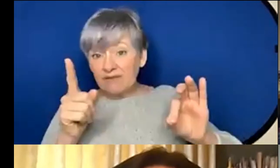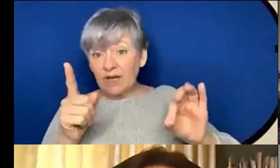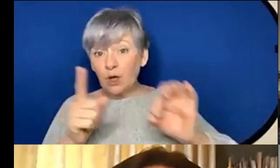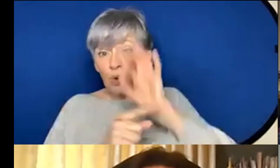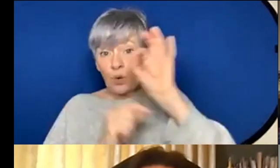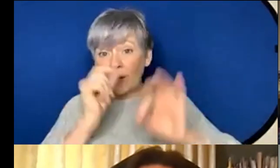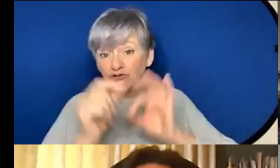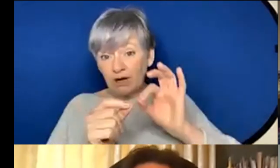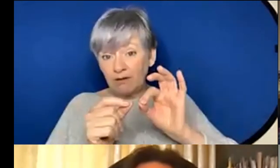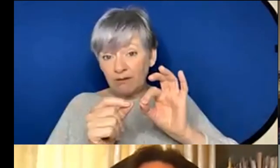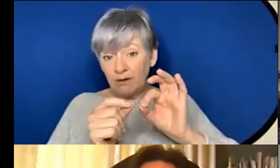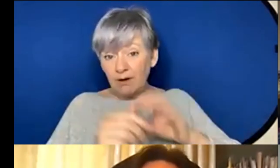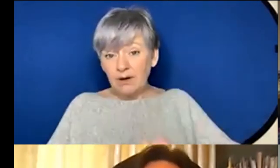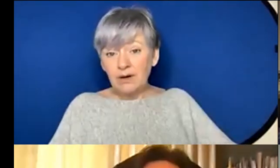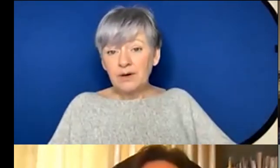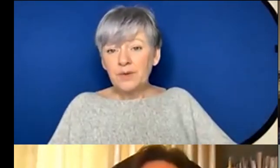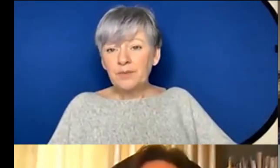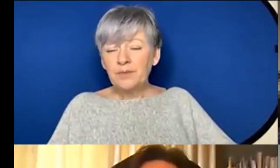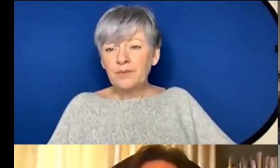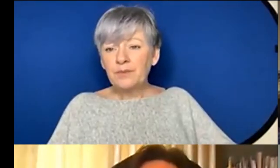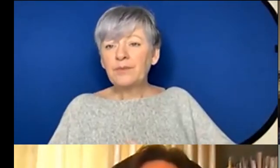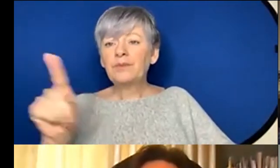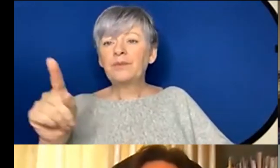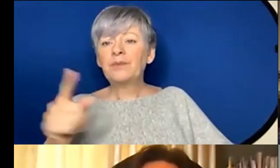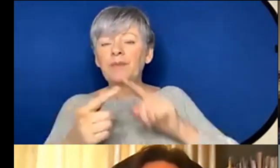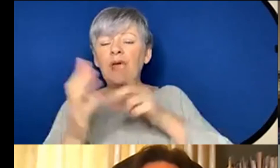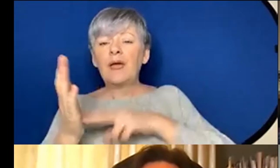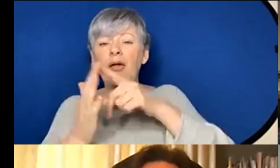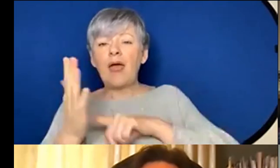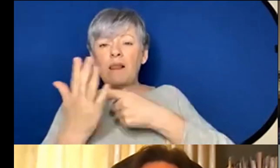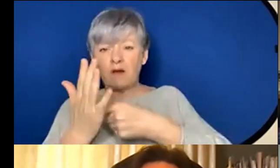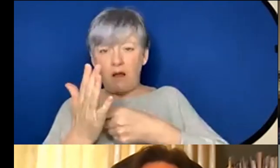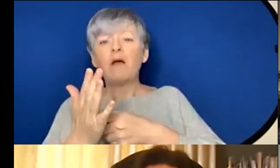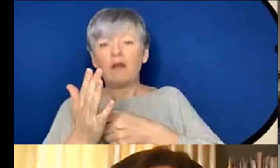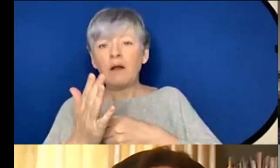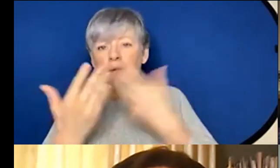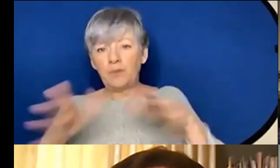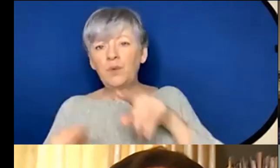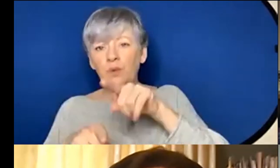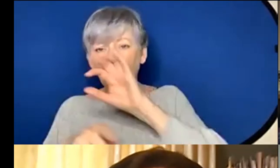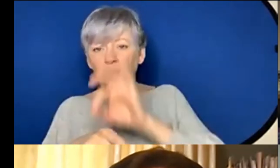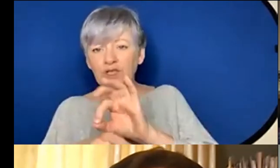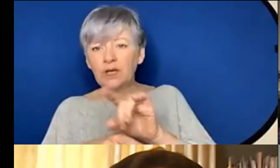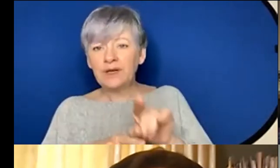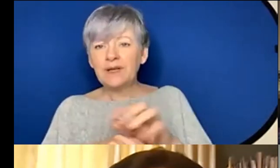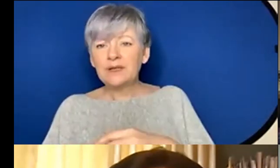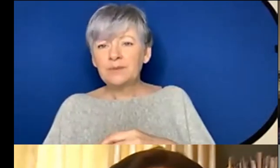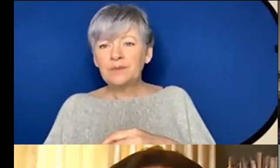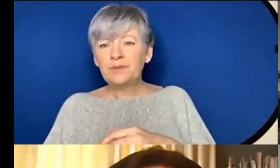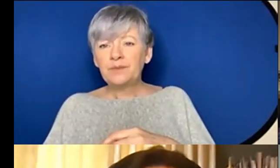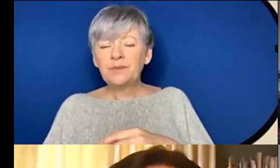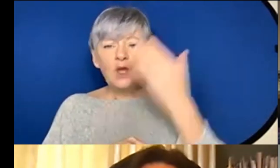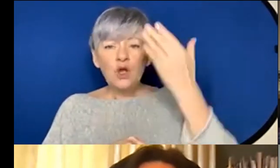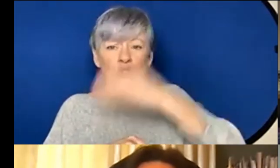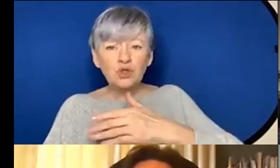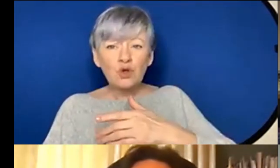question um if I go back and then it does Eleanor hi um sorry I